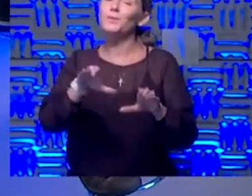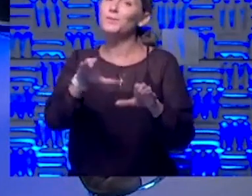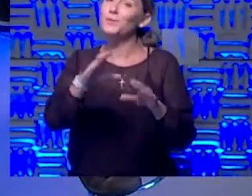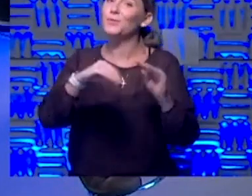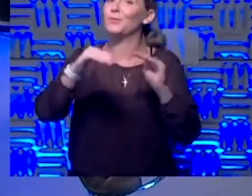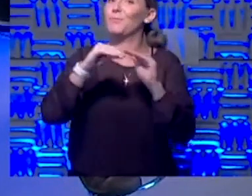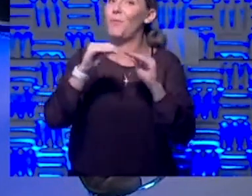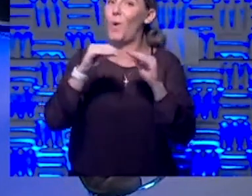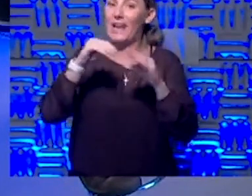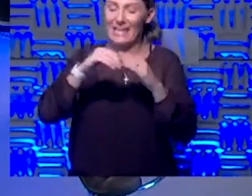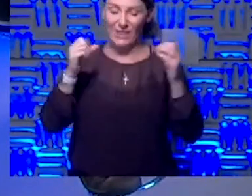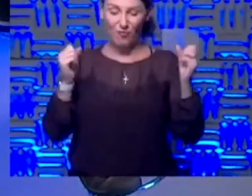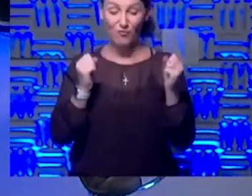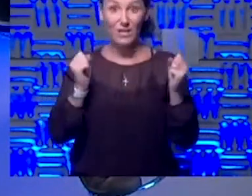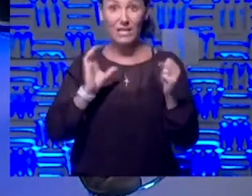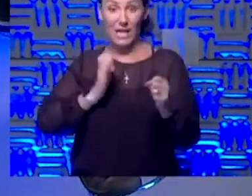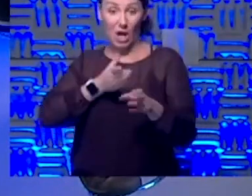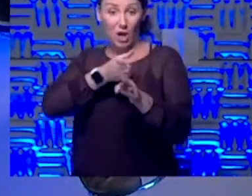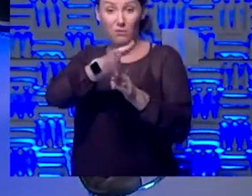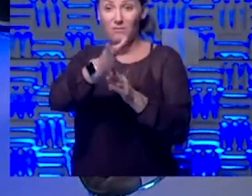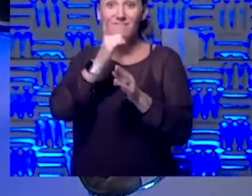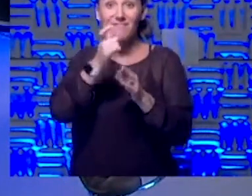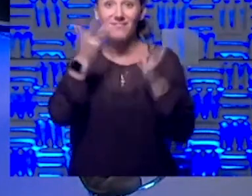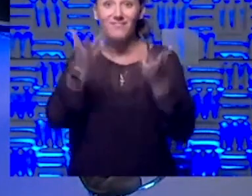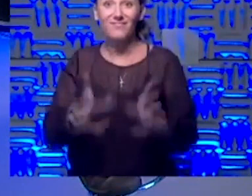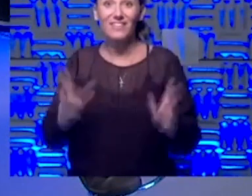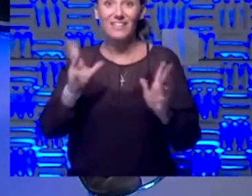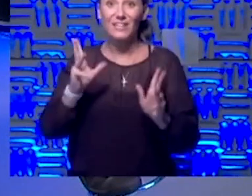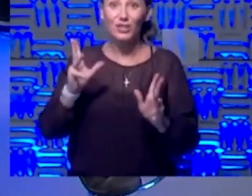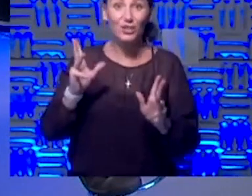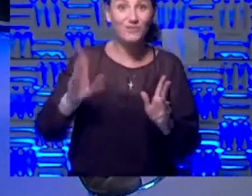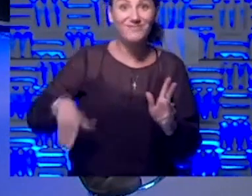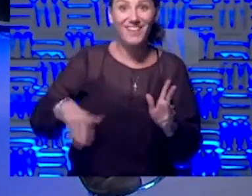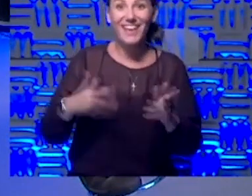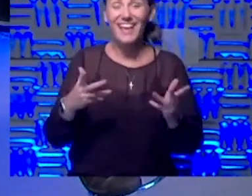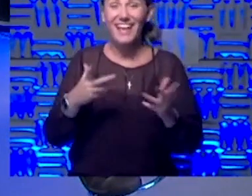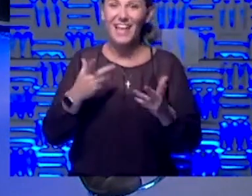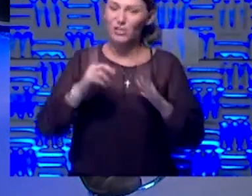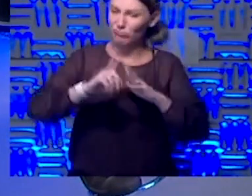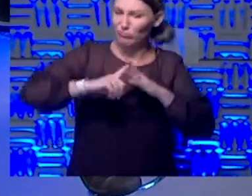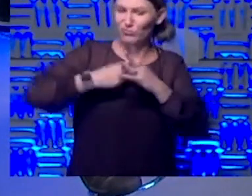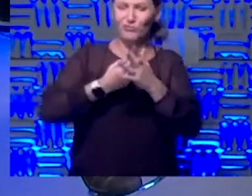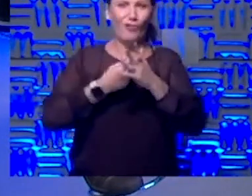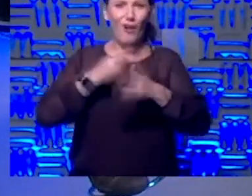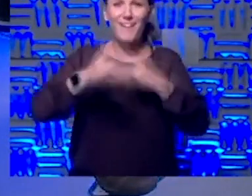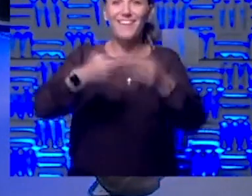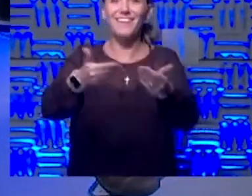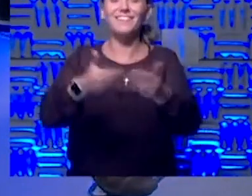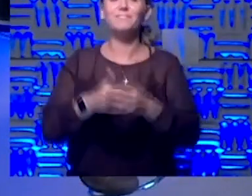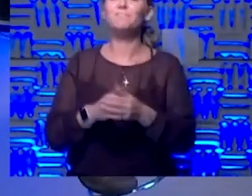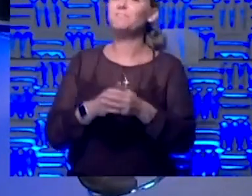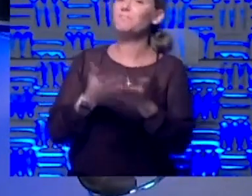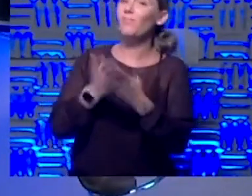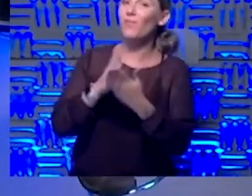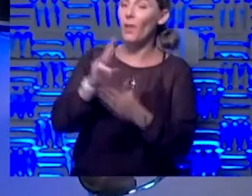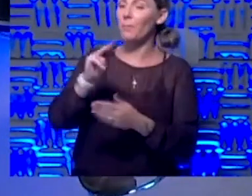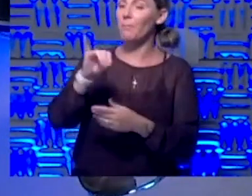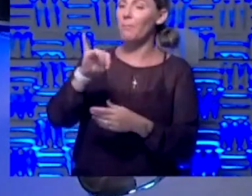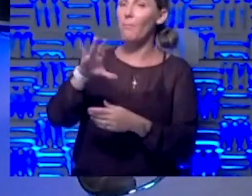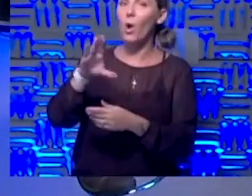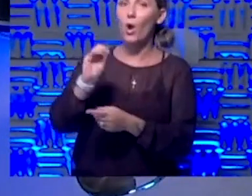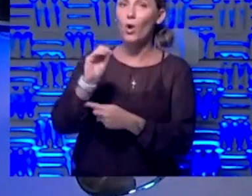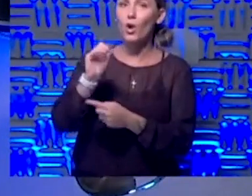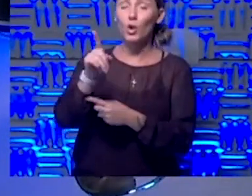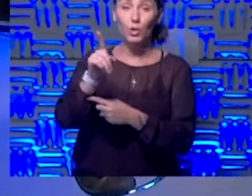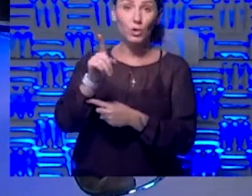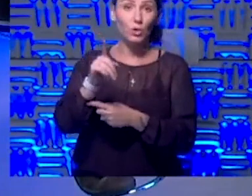Our freezer career is not done yet, even though it's just getting off. It's just getting off. That's right. All right, Mario, you're out in the